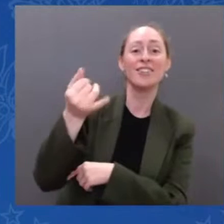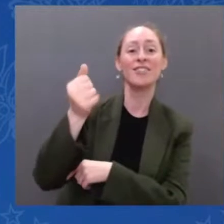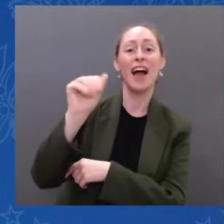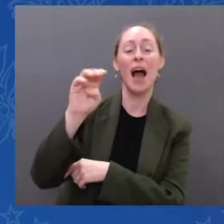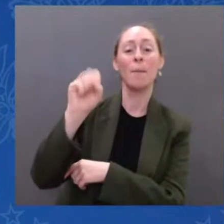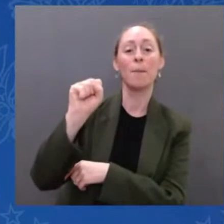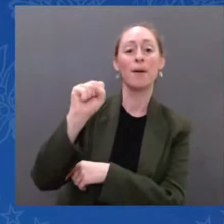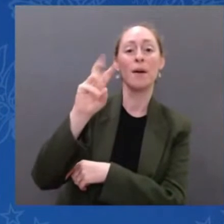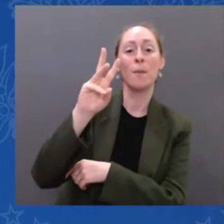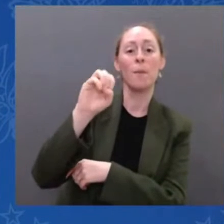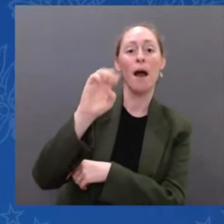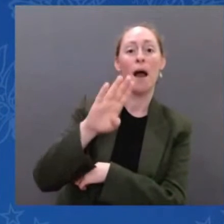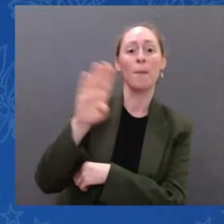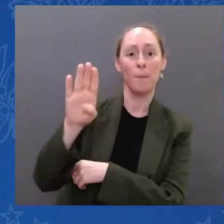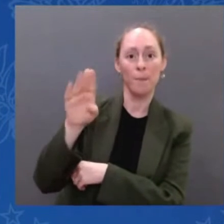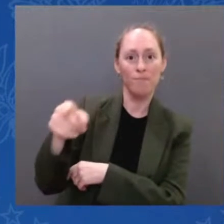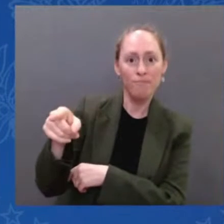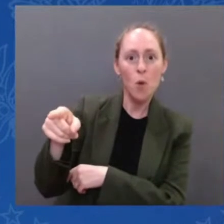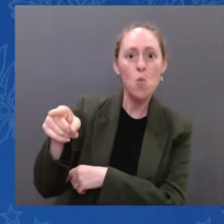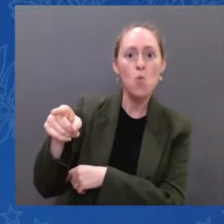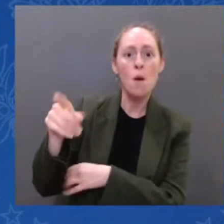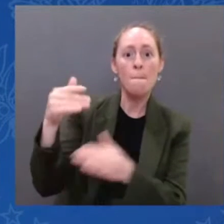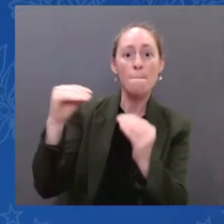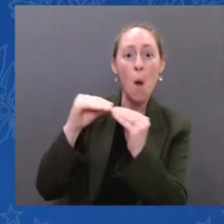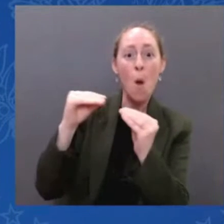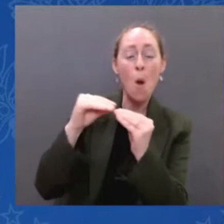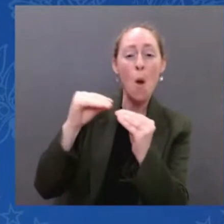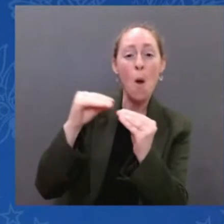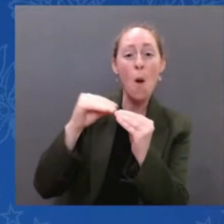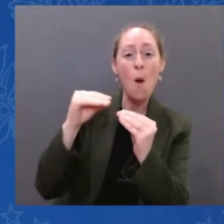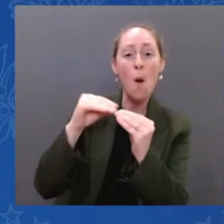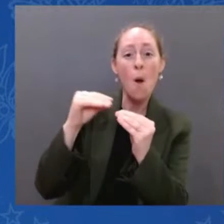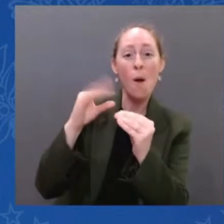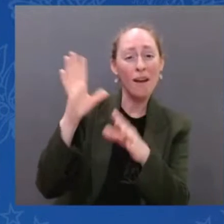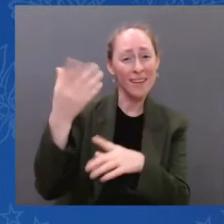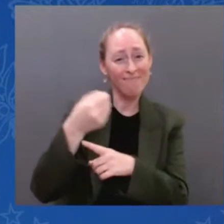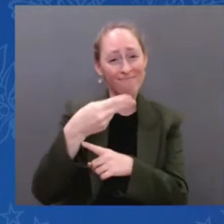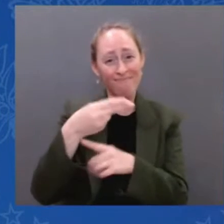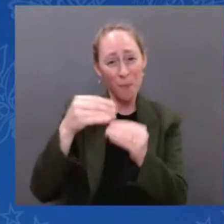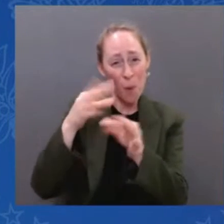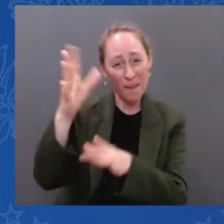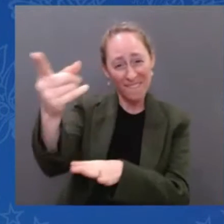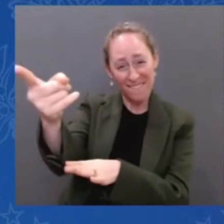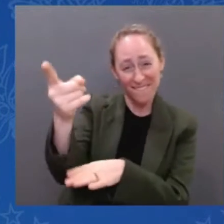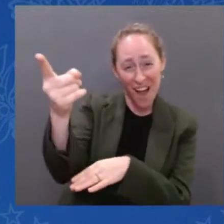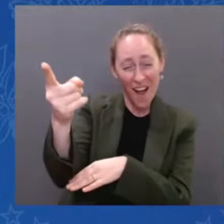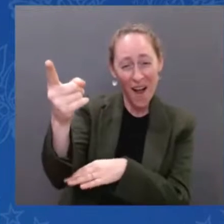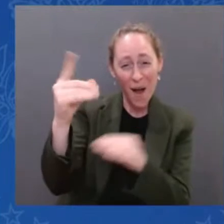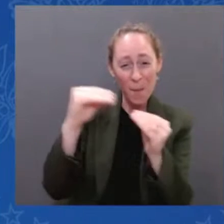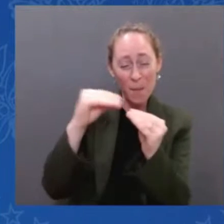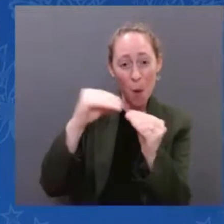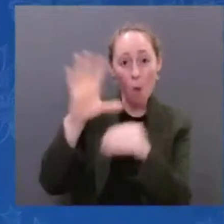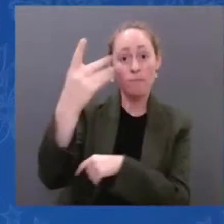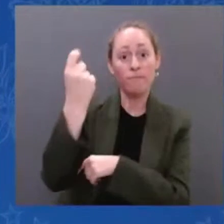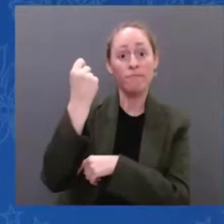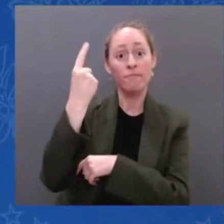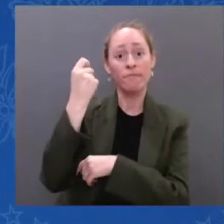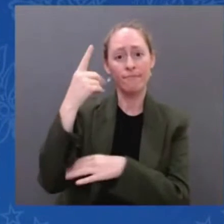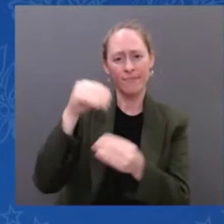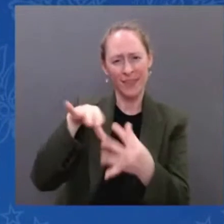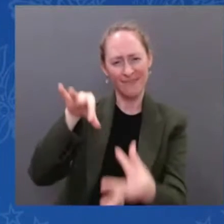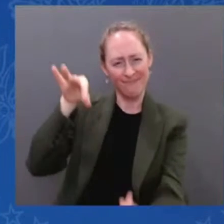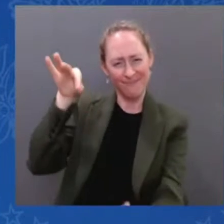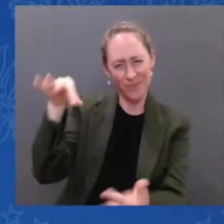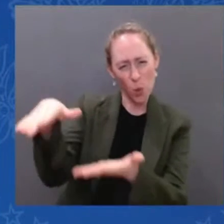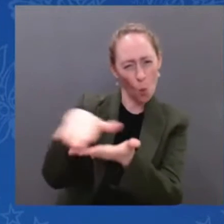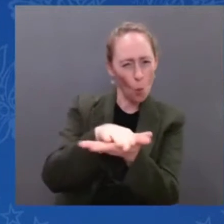stunning clarity. It will enhance what we know about the origins of our universe, our solar system, and